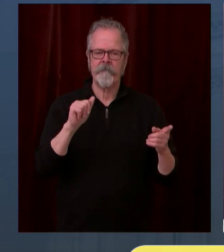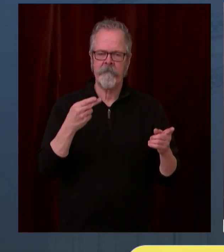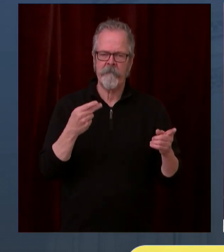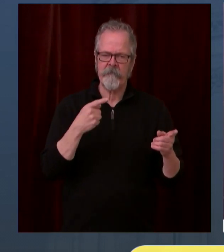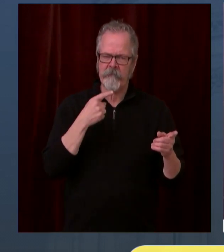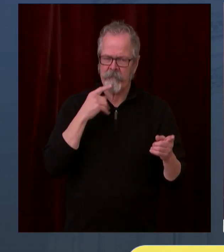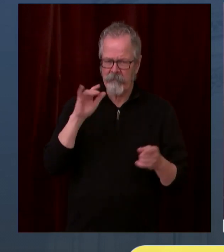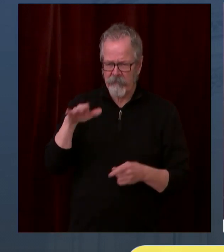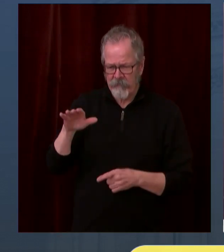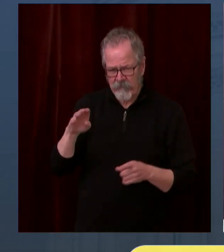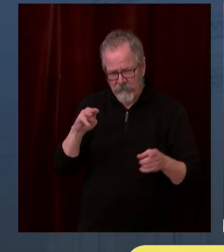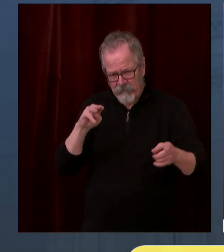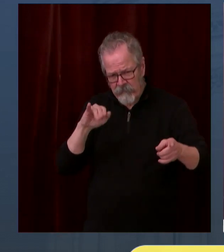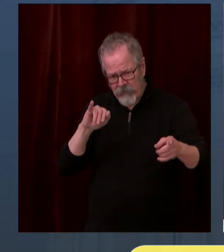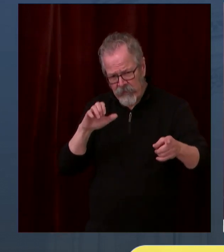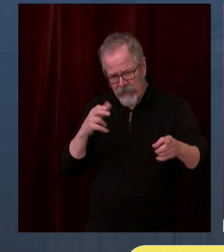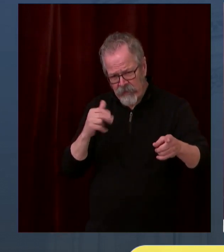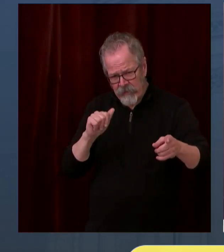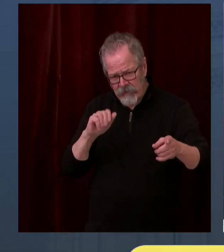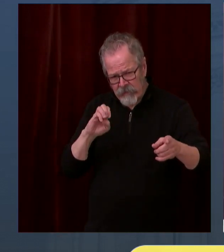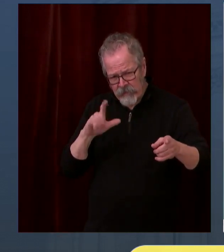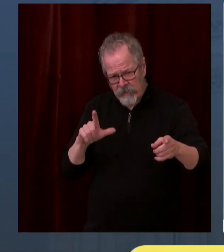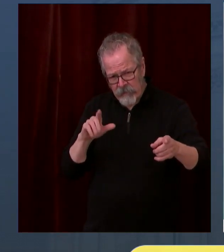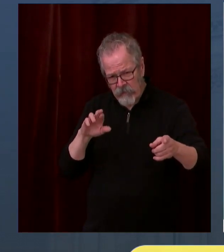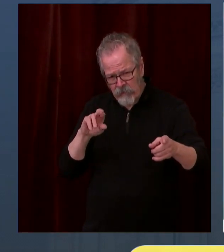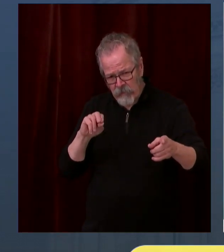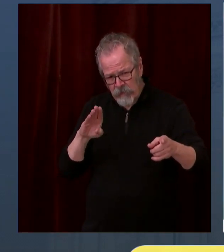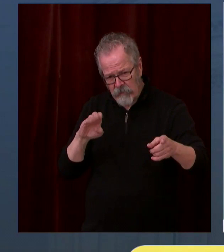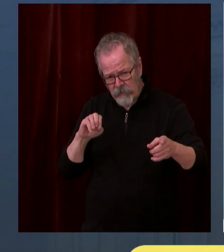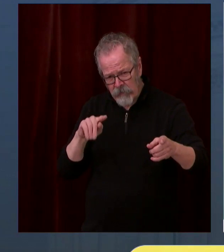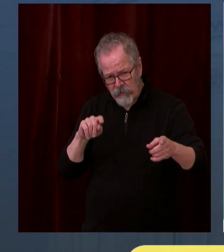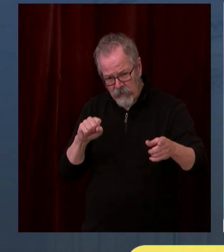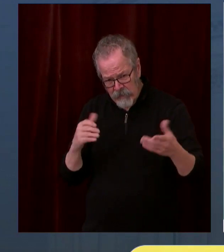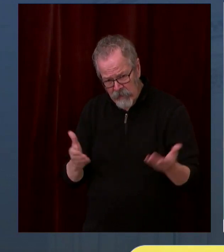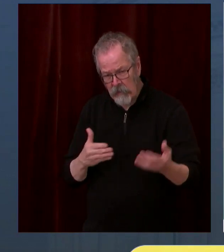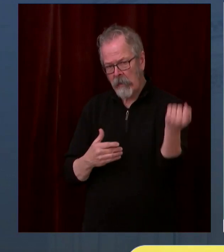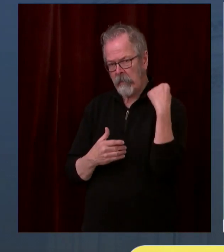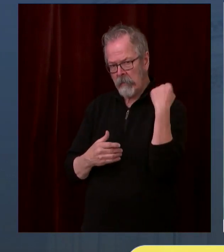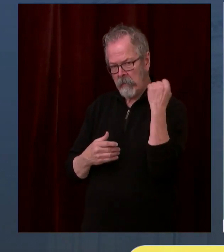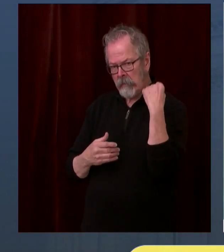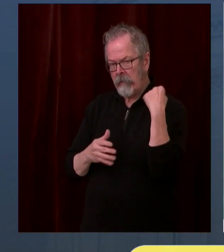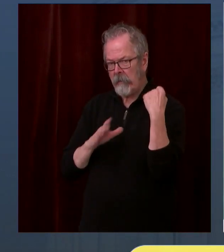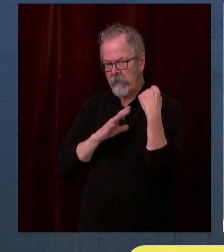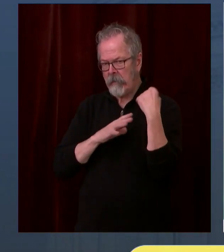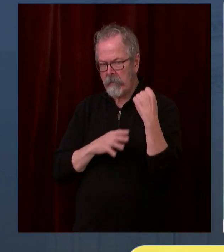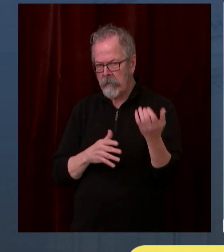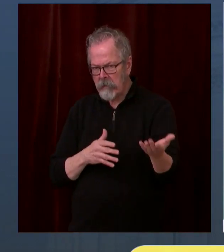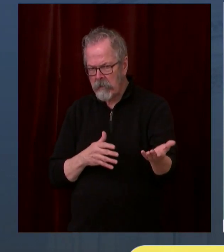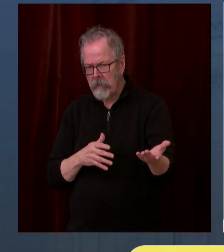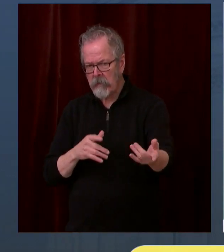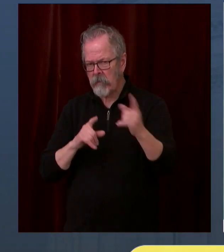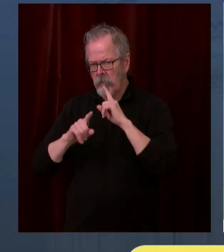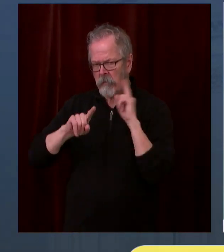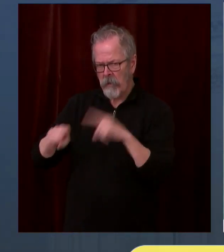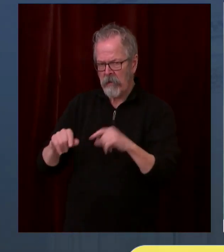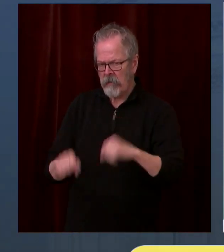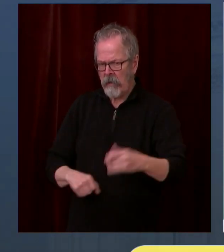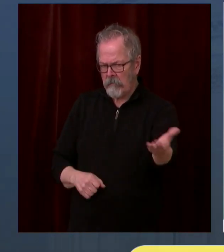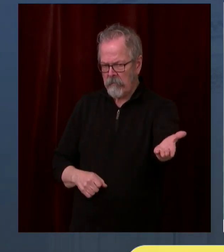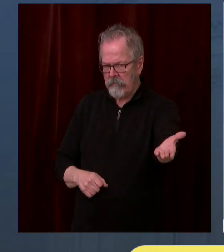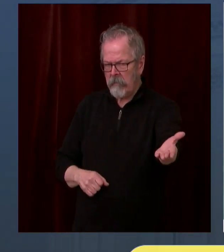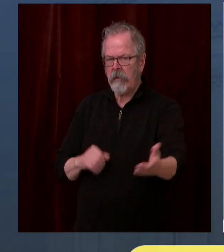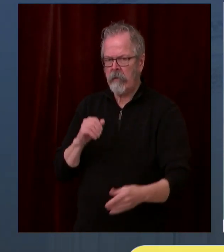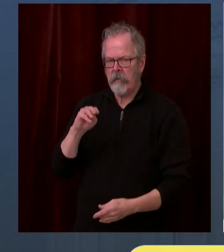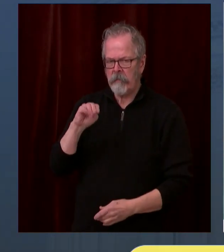Yes, I am on. Good afternoon, everybody. We have had very minimal wastage of doses, and that data is